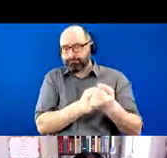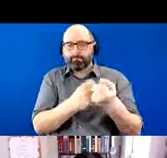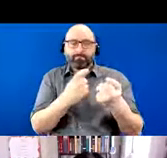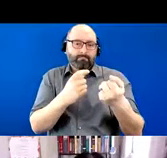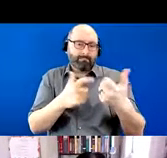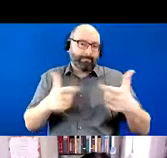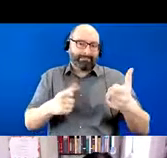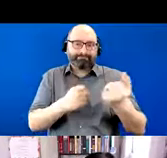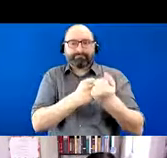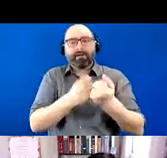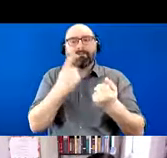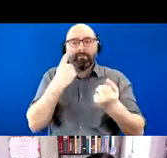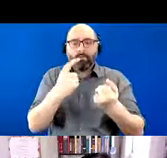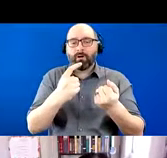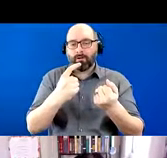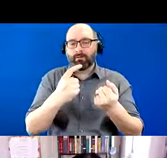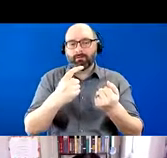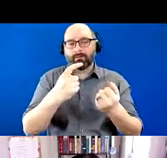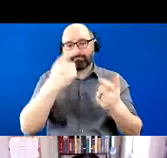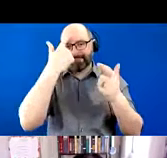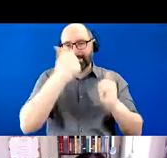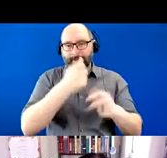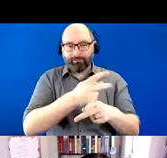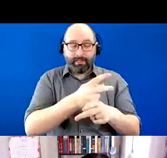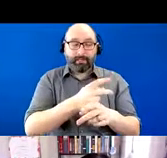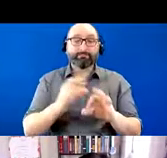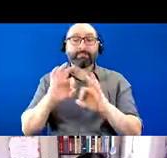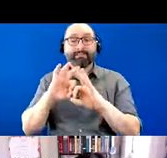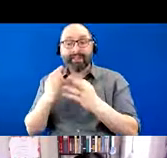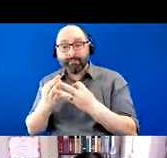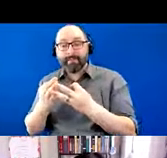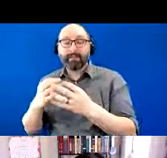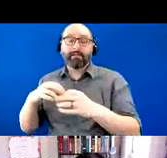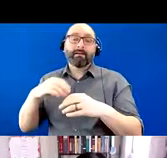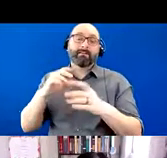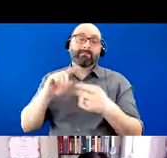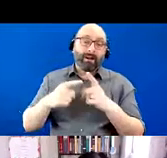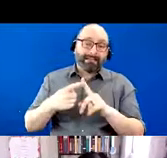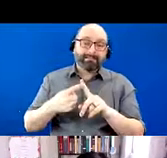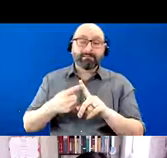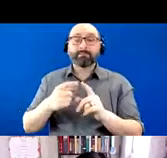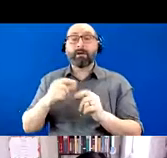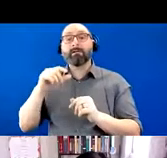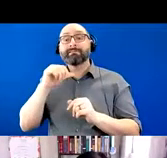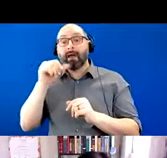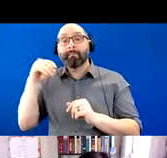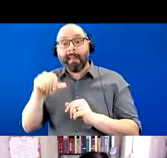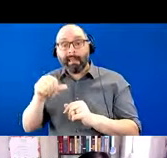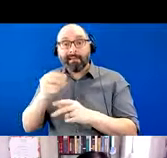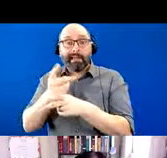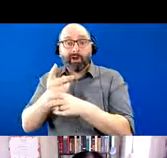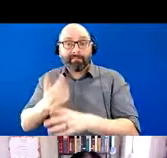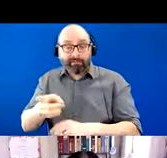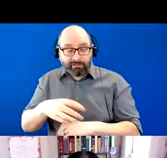Informal caregivers like family members, friends and even unpaid caregivers provide some level of care. Some including